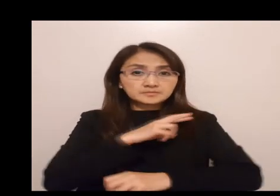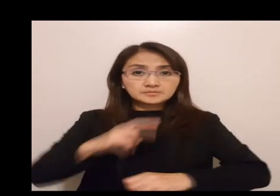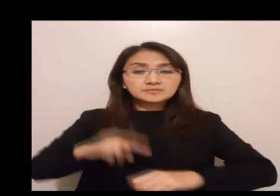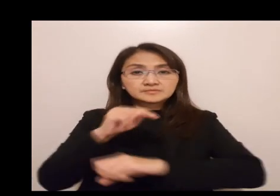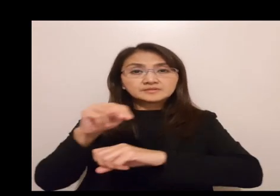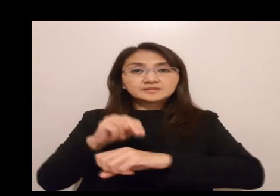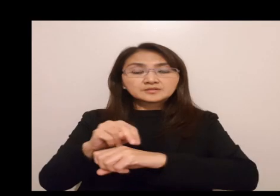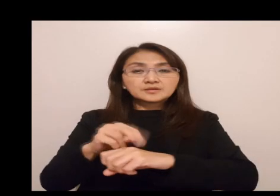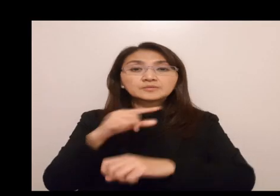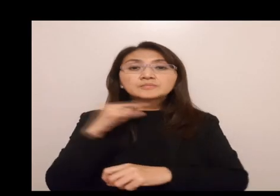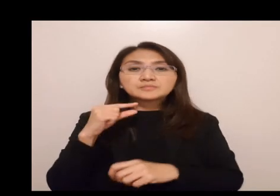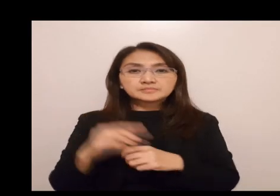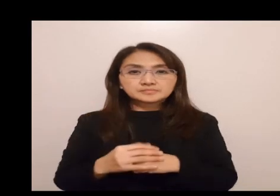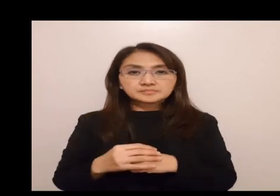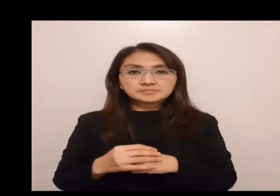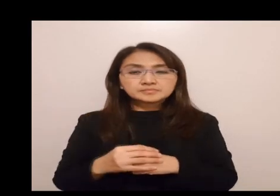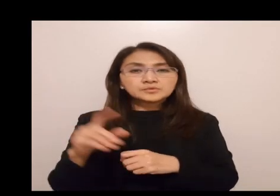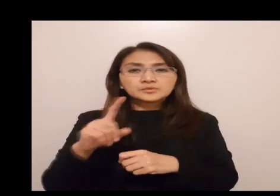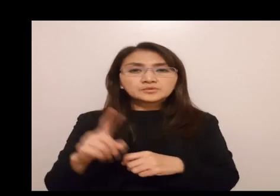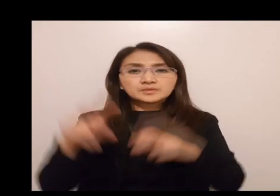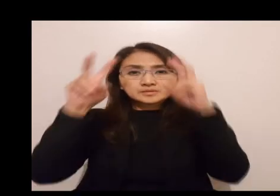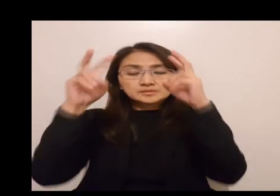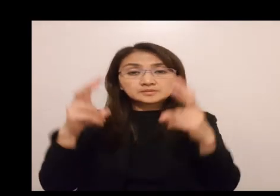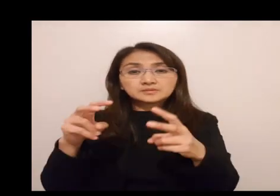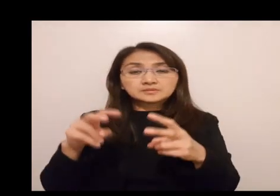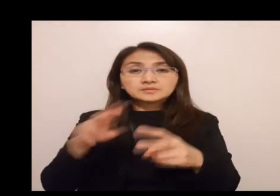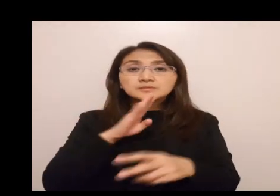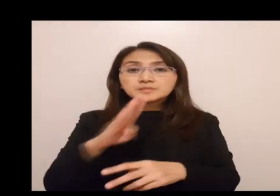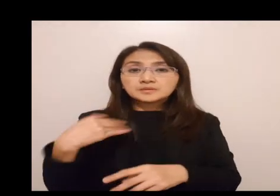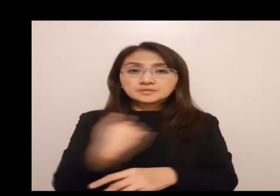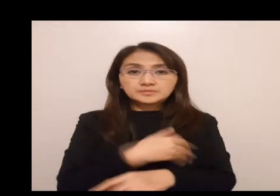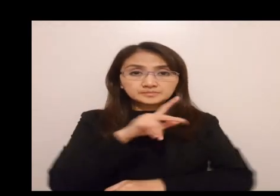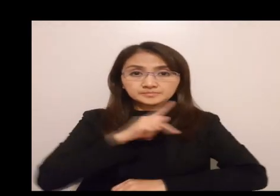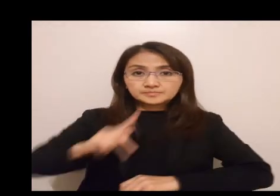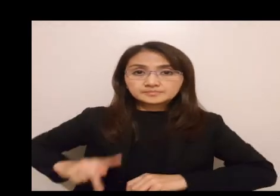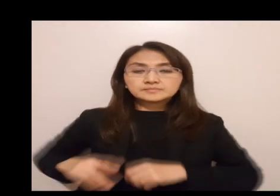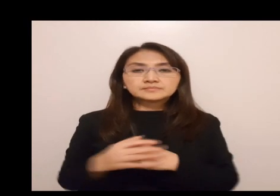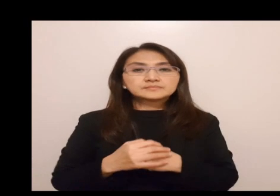us a royal nation of priests. This is what entitles him to be our king.